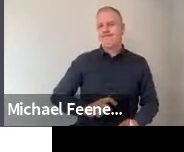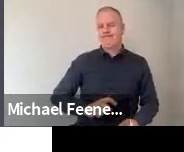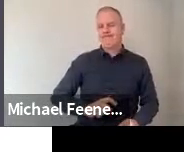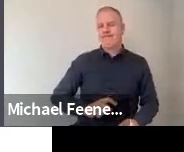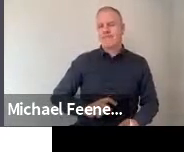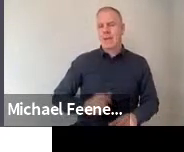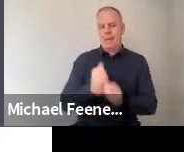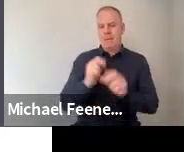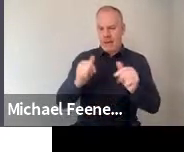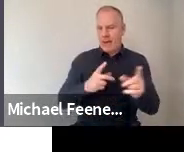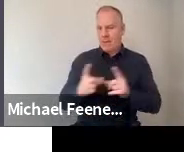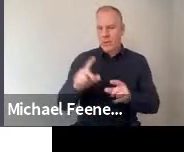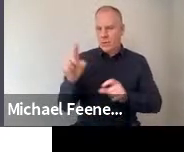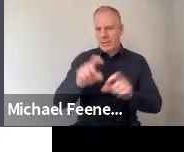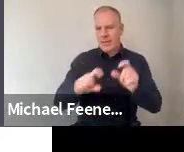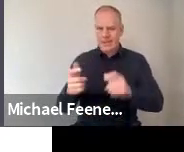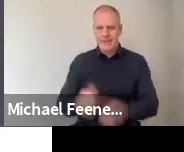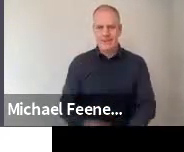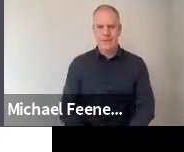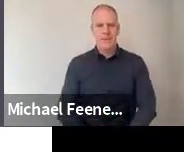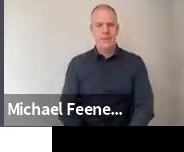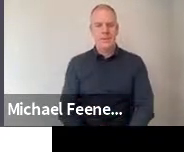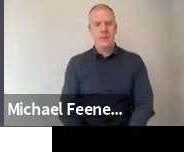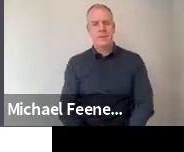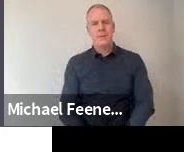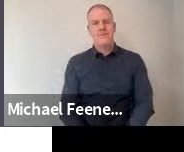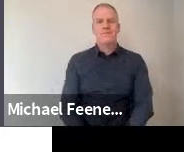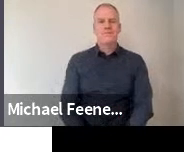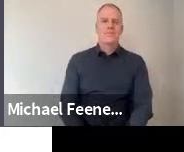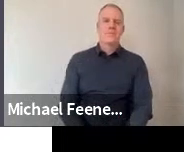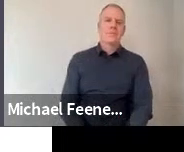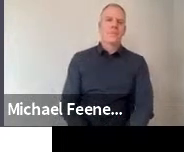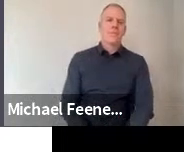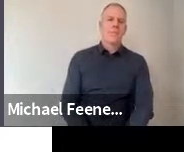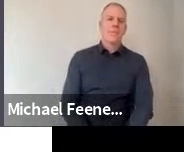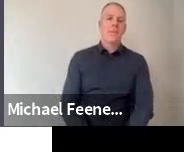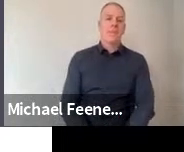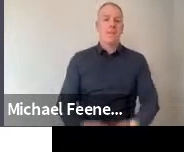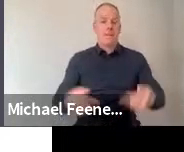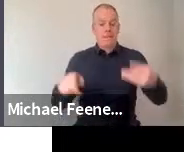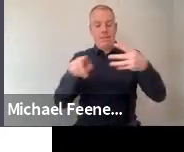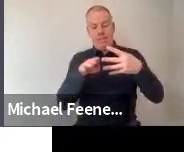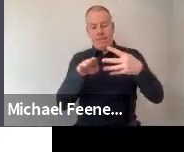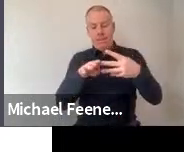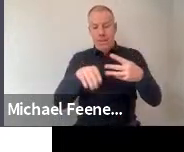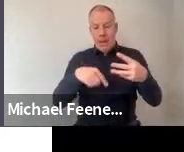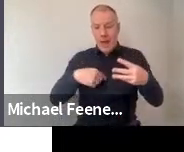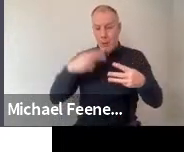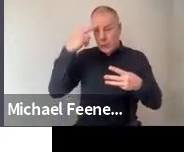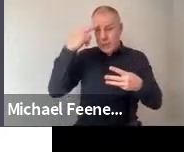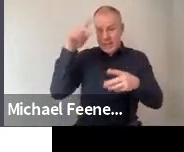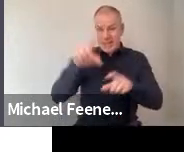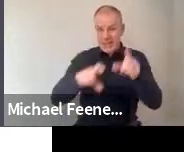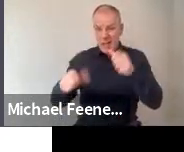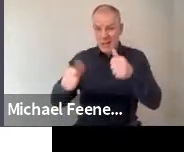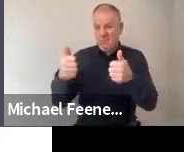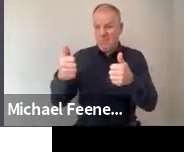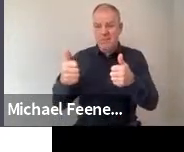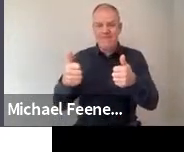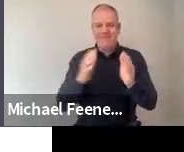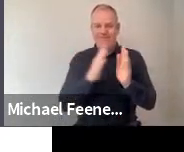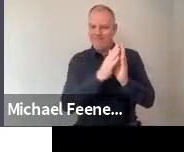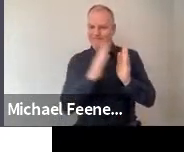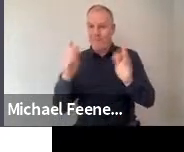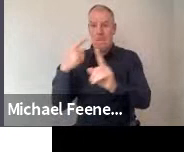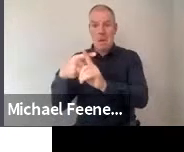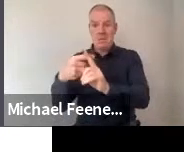capacities around science. We asked, I have a good understanding of science. We see skewed towards